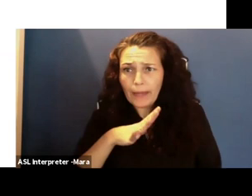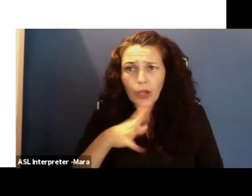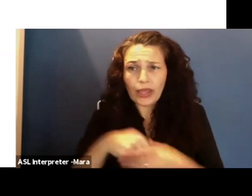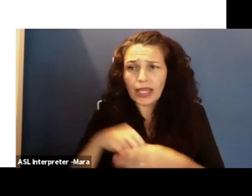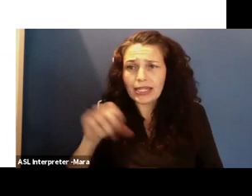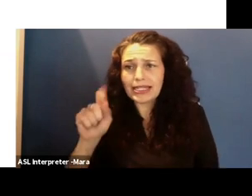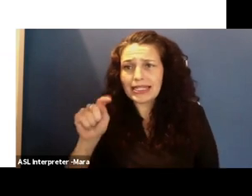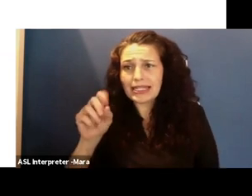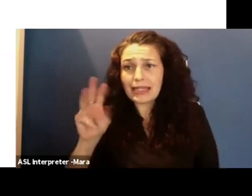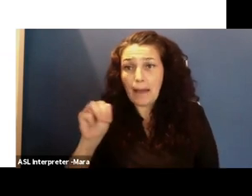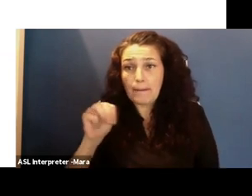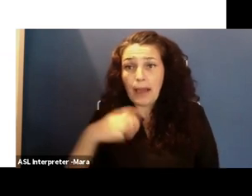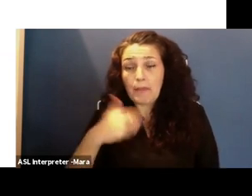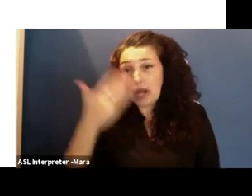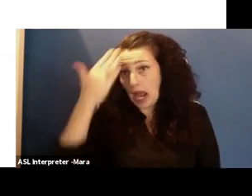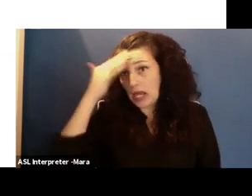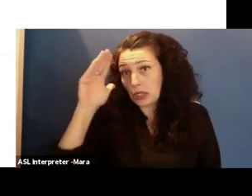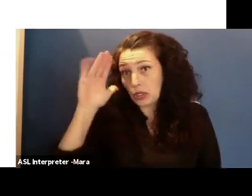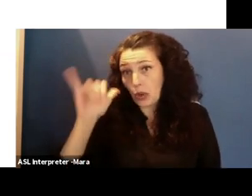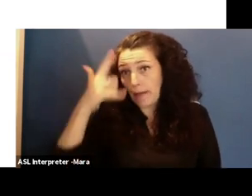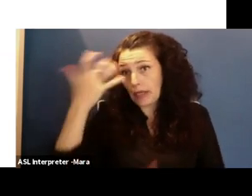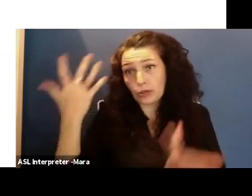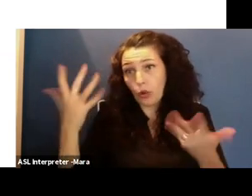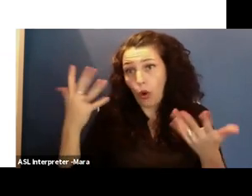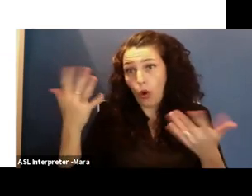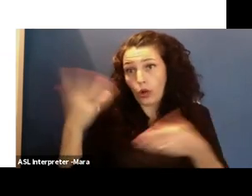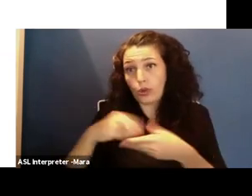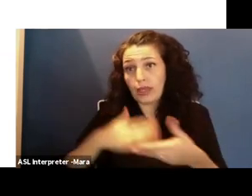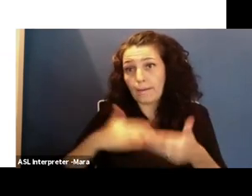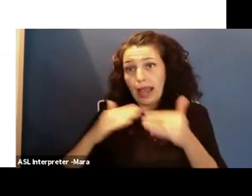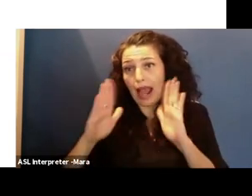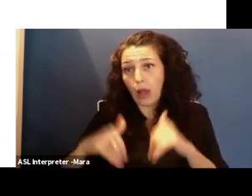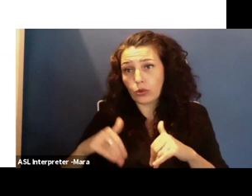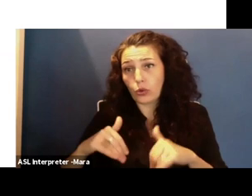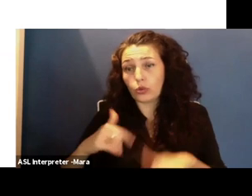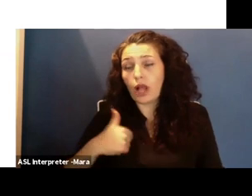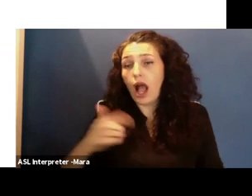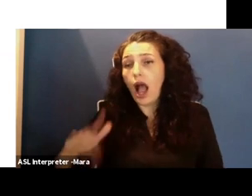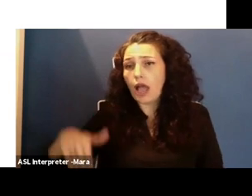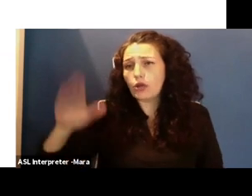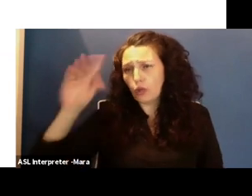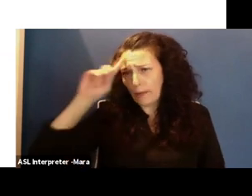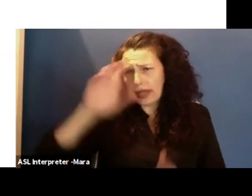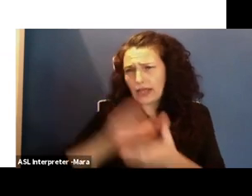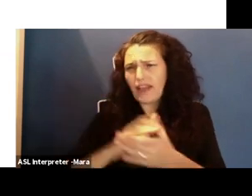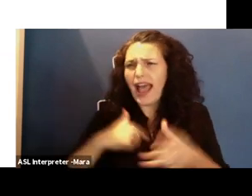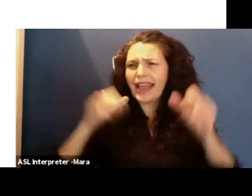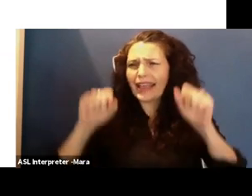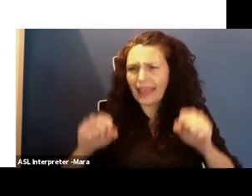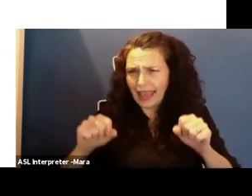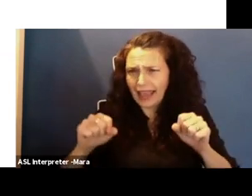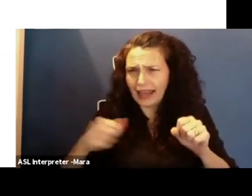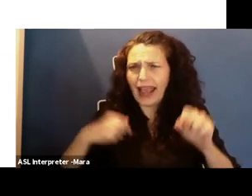So I never knew that I was overcoming barriers, because I grew up believing that I could do this. But just in case you are not in that